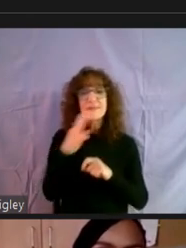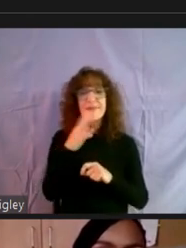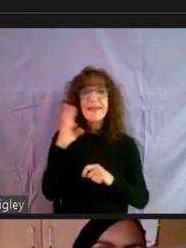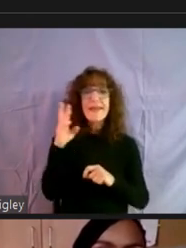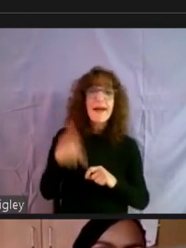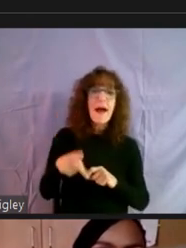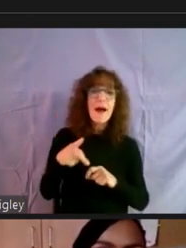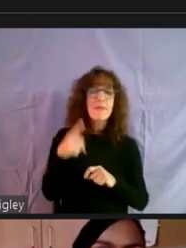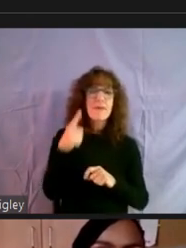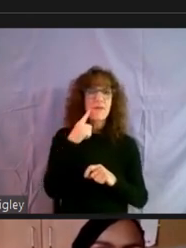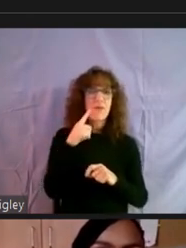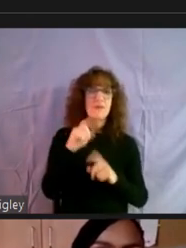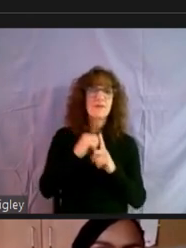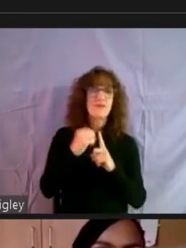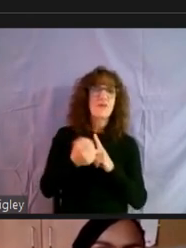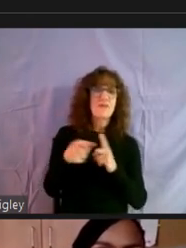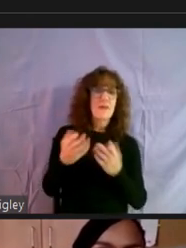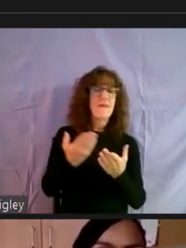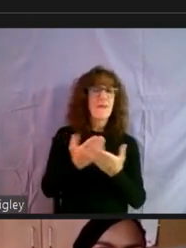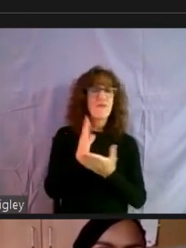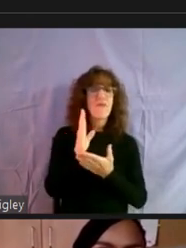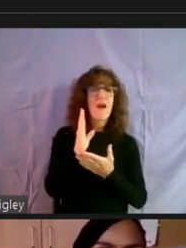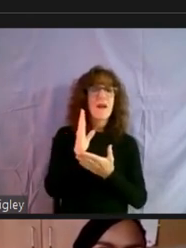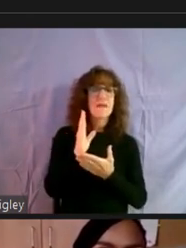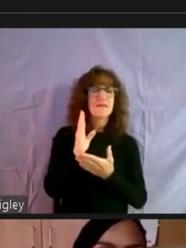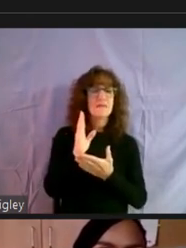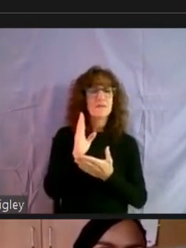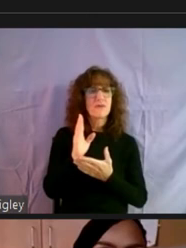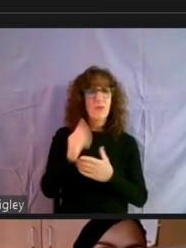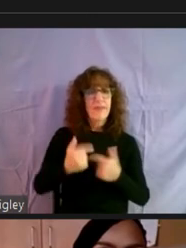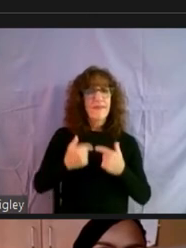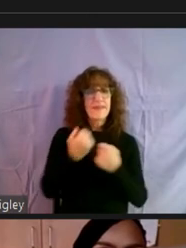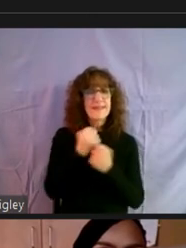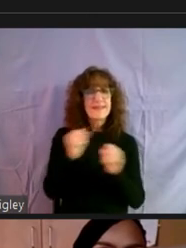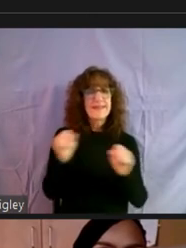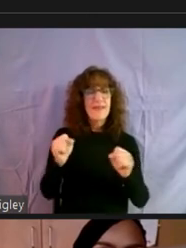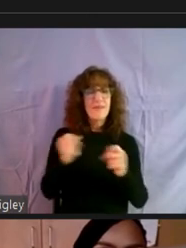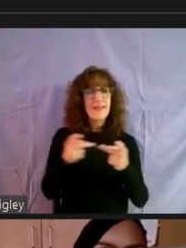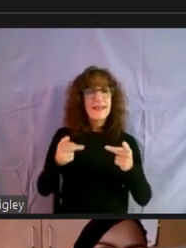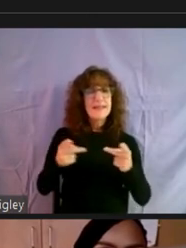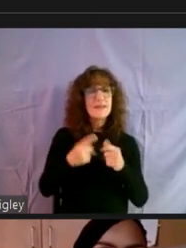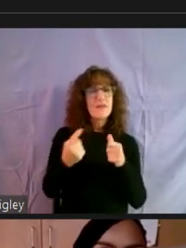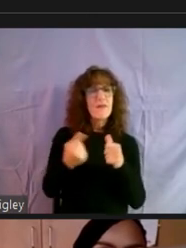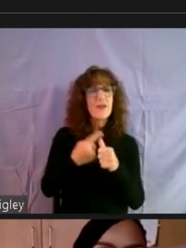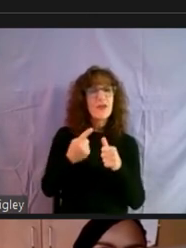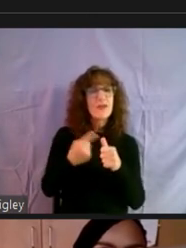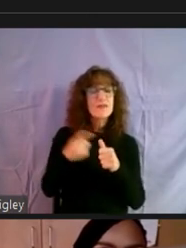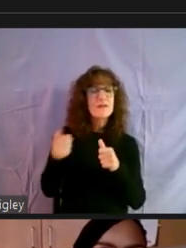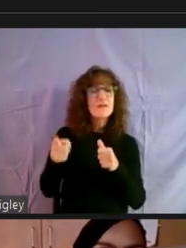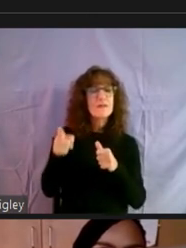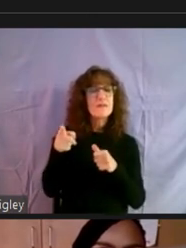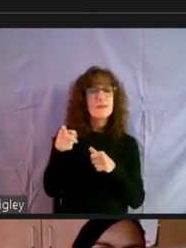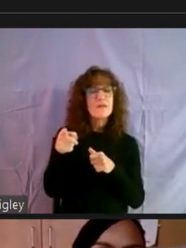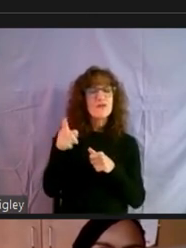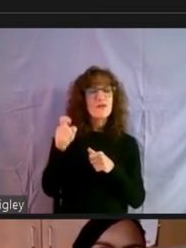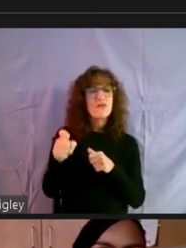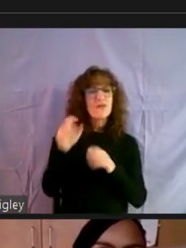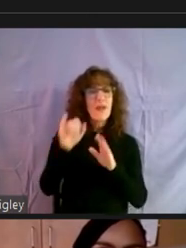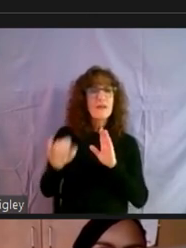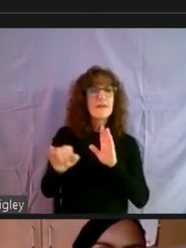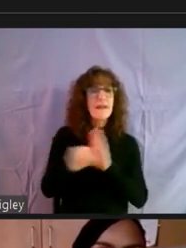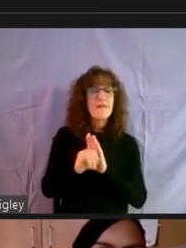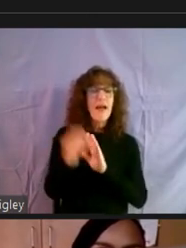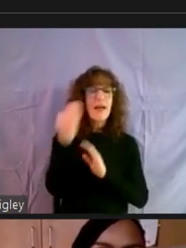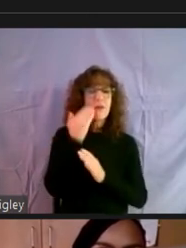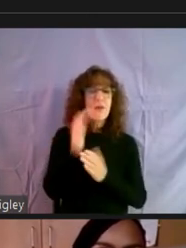conditions that they have a right to be in safe environments. So first, I think she should absolutely identify and